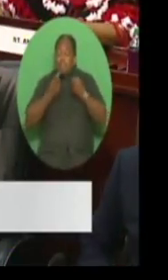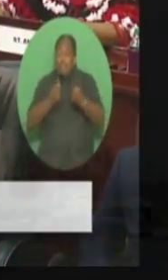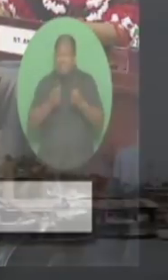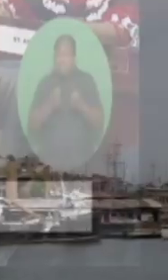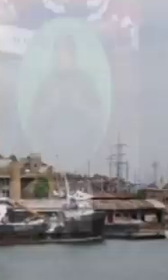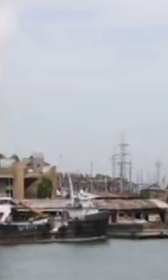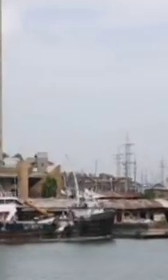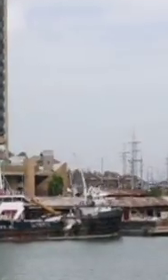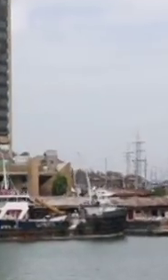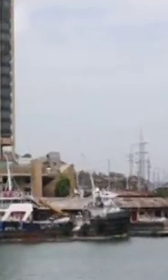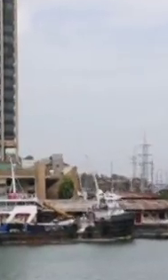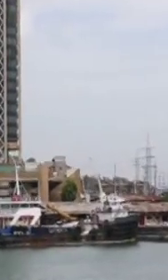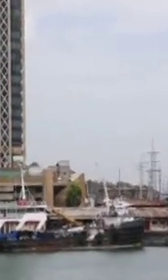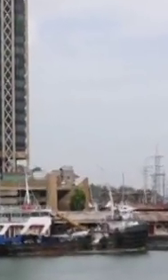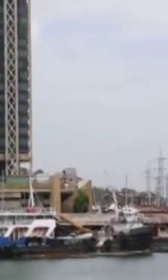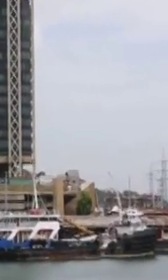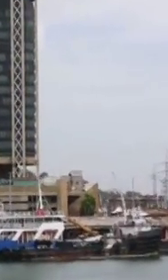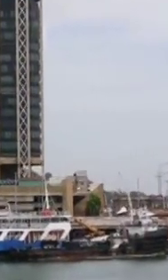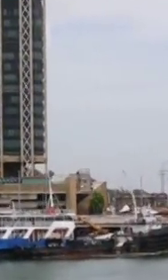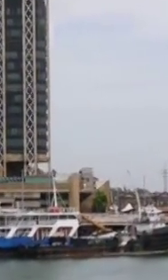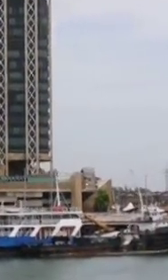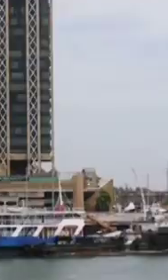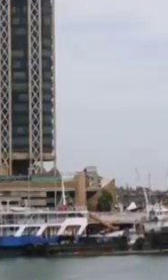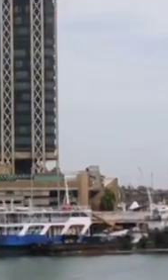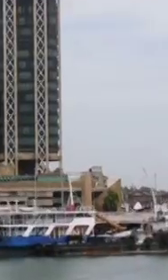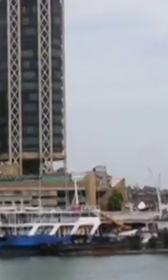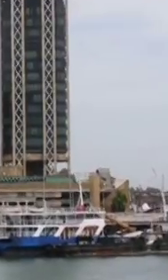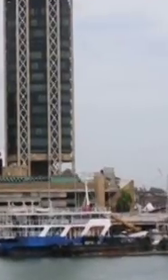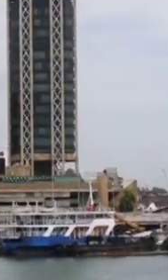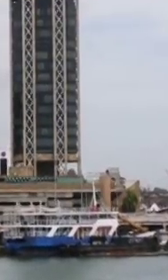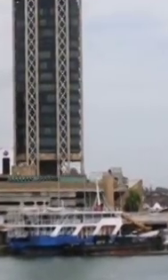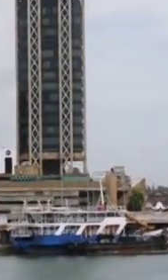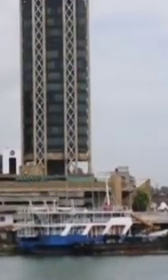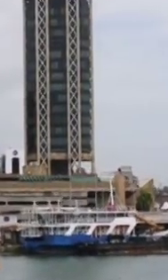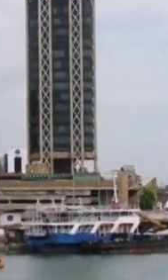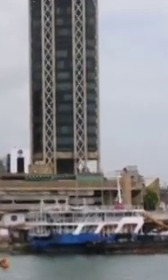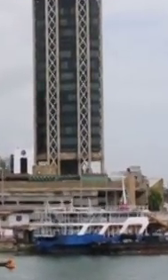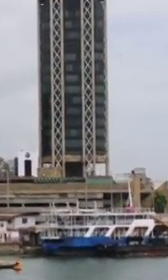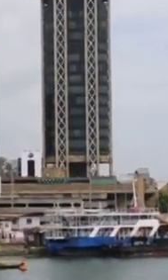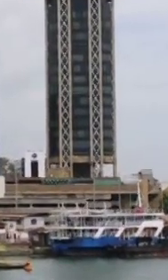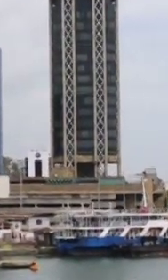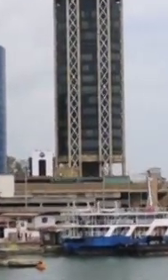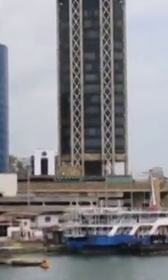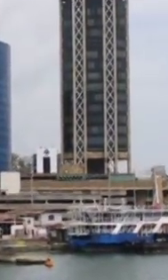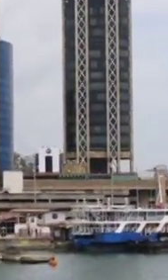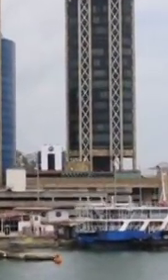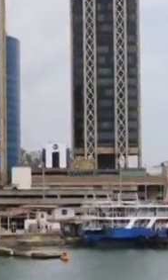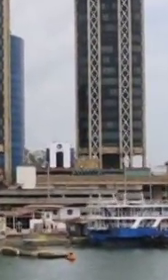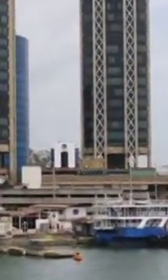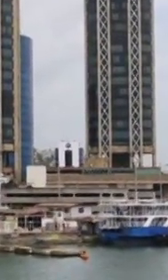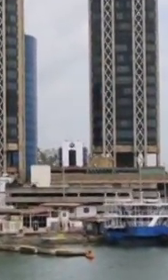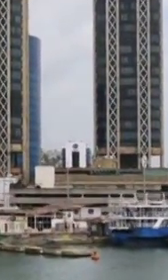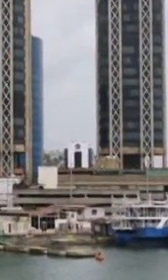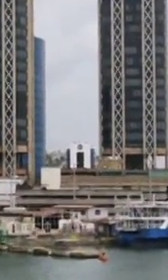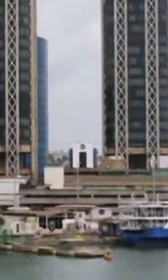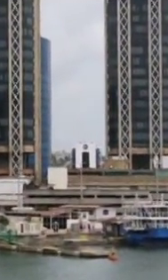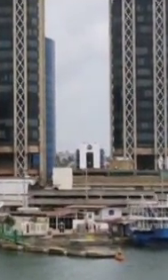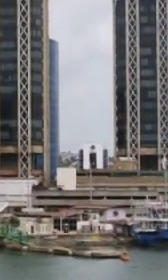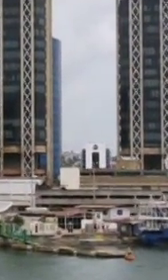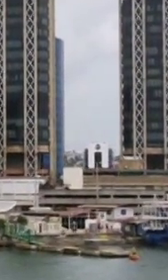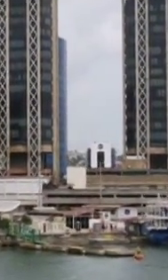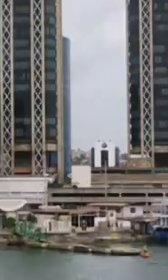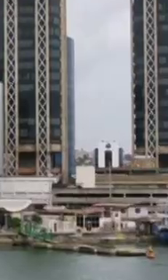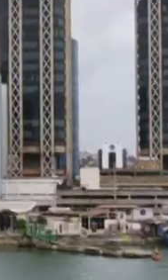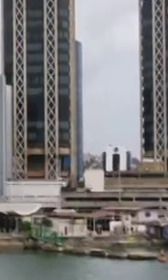of October. It doesn't end there. The minister said the $3.1 billion figure doesn't take into account checks written in